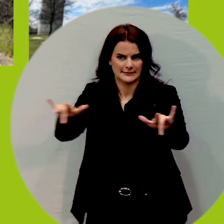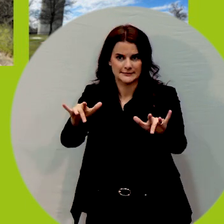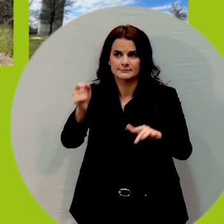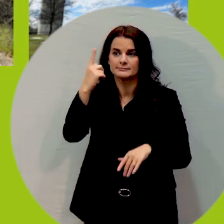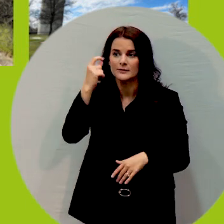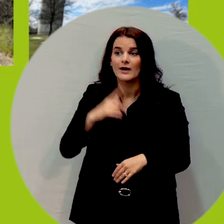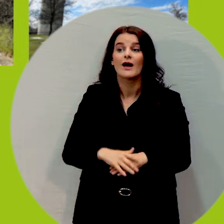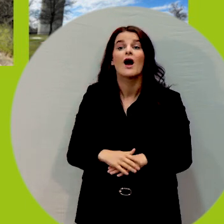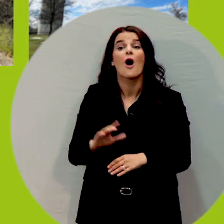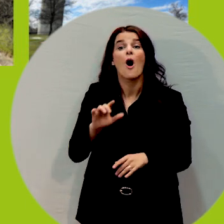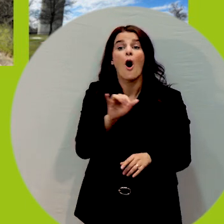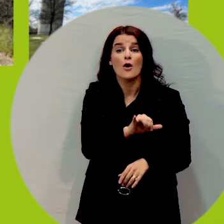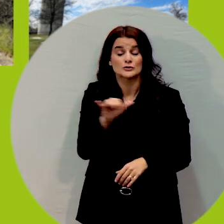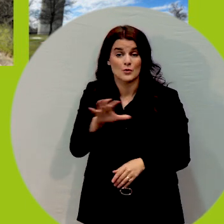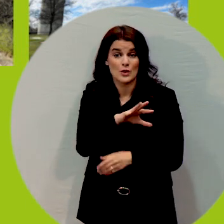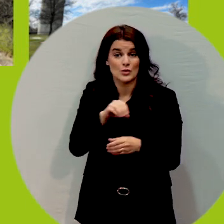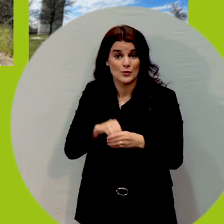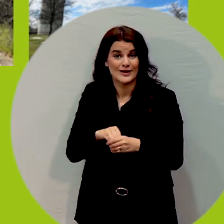events center.